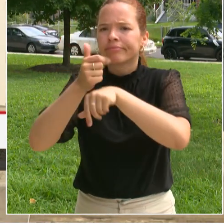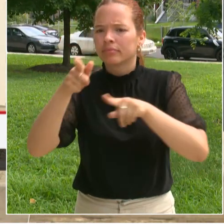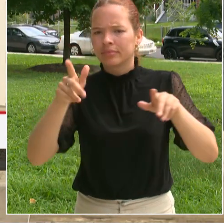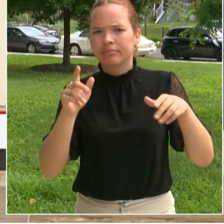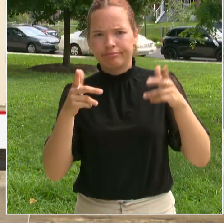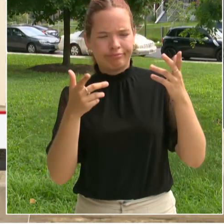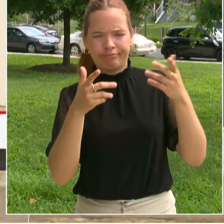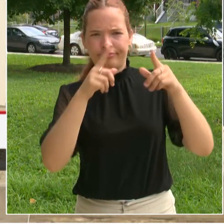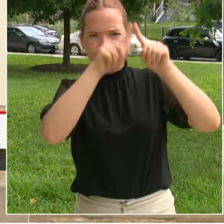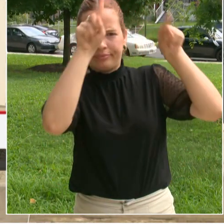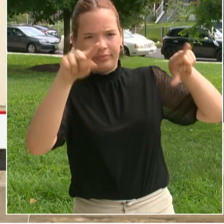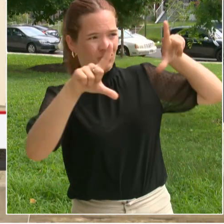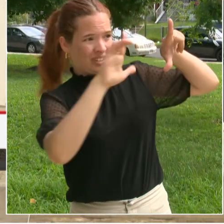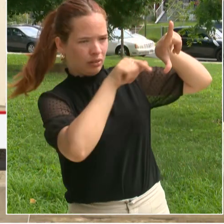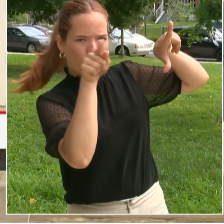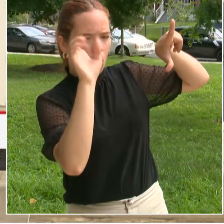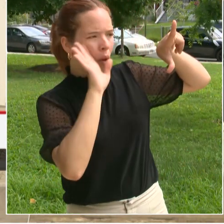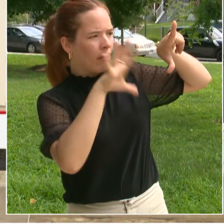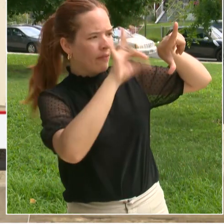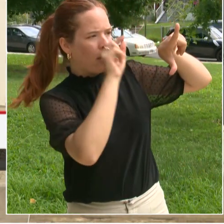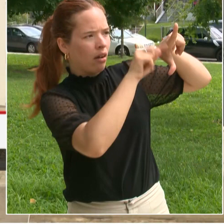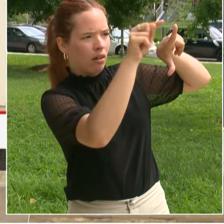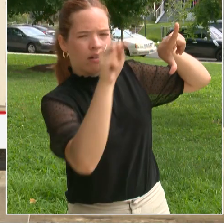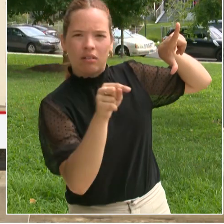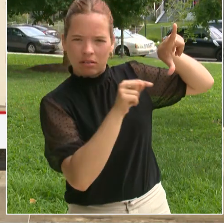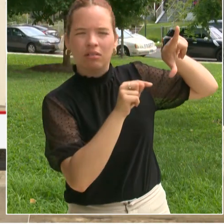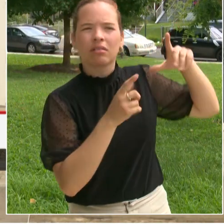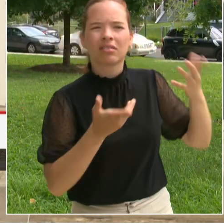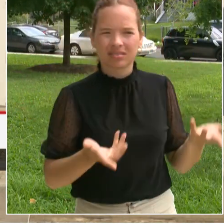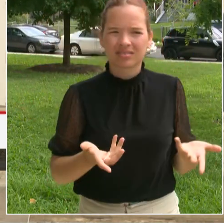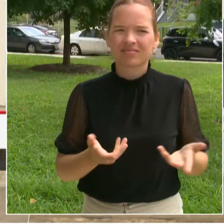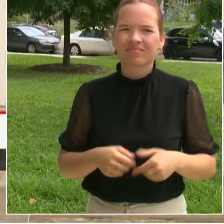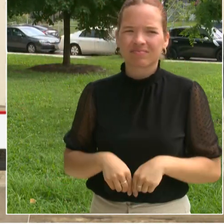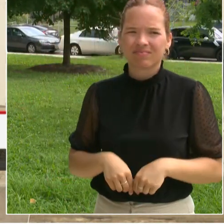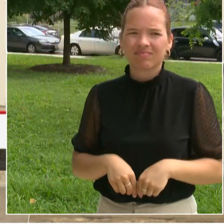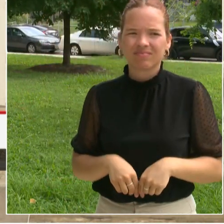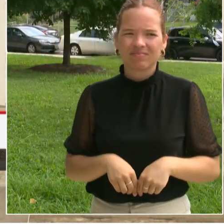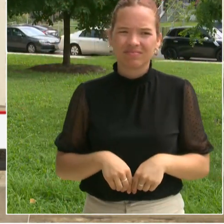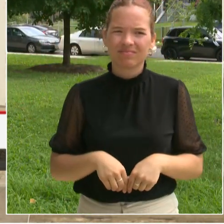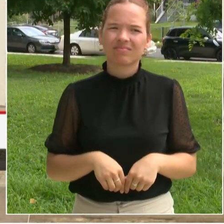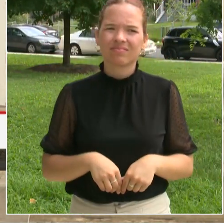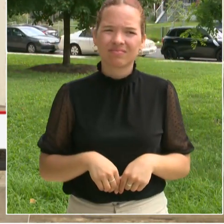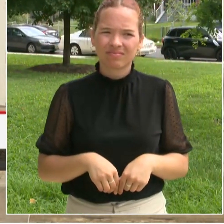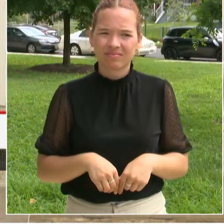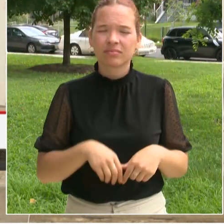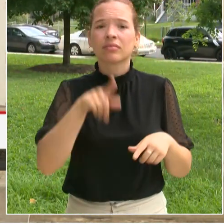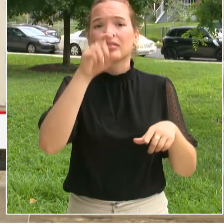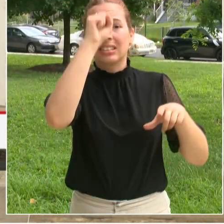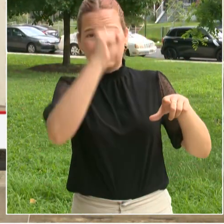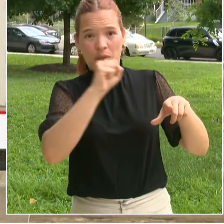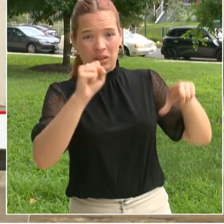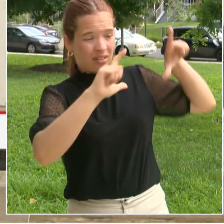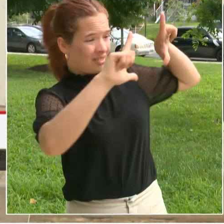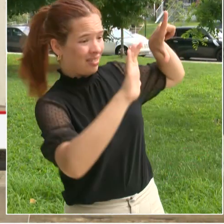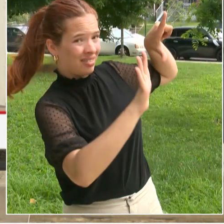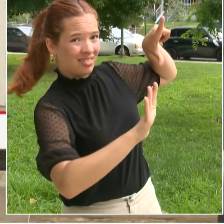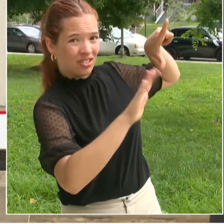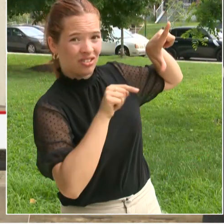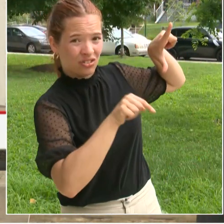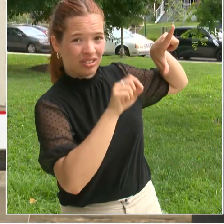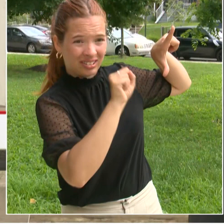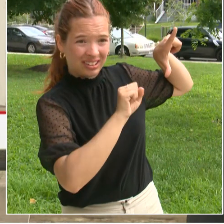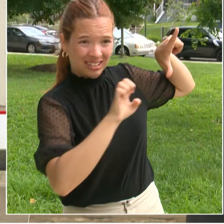at Bard High School in Southeast right near the Congress Heights Metro. A couple reminders for families. Religious